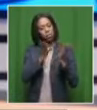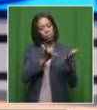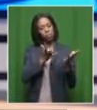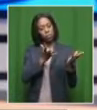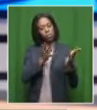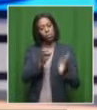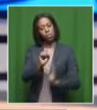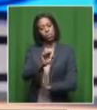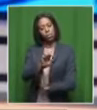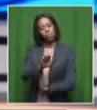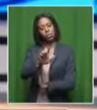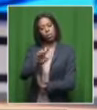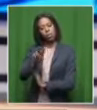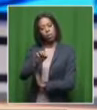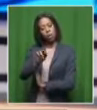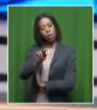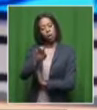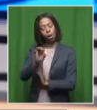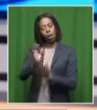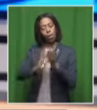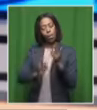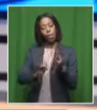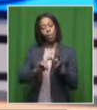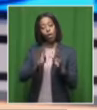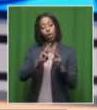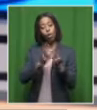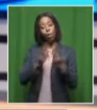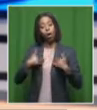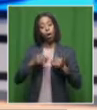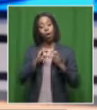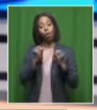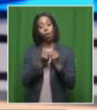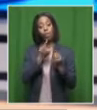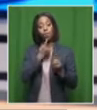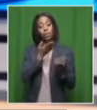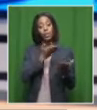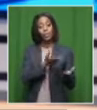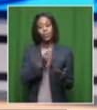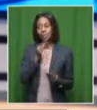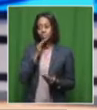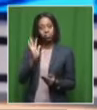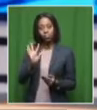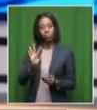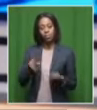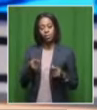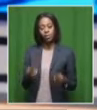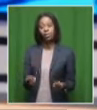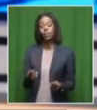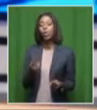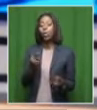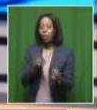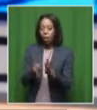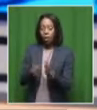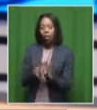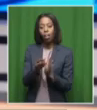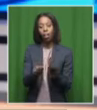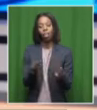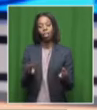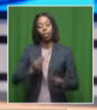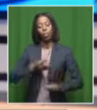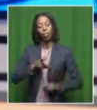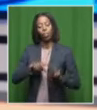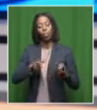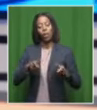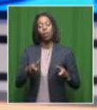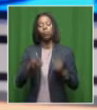Silwani's story, if you listen to what the world health organization is saying, there's no place for this. We are killing our young people, but,